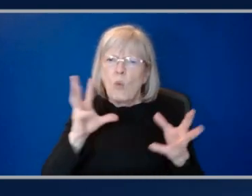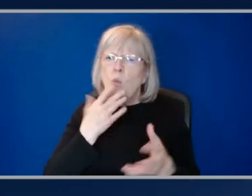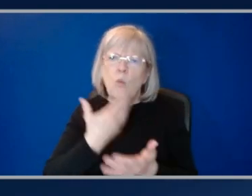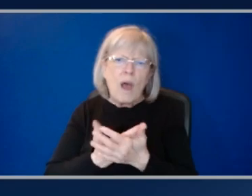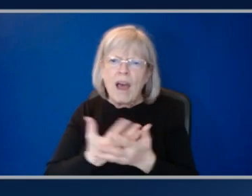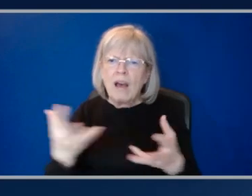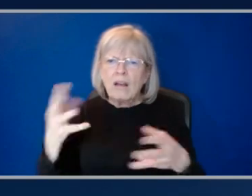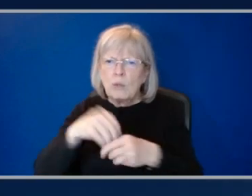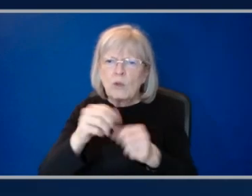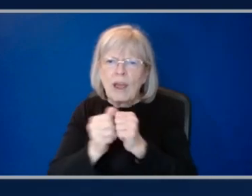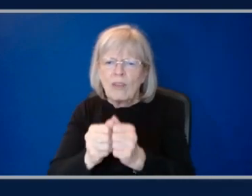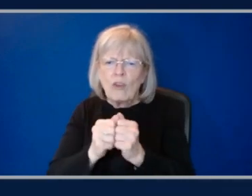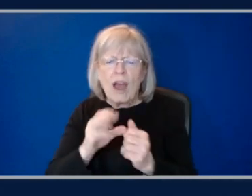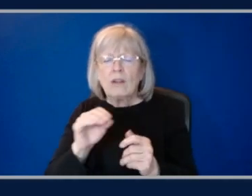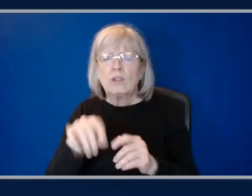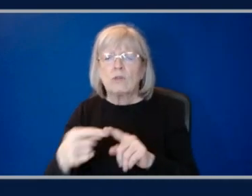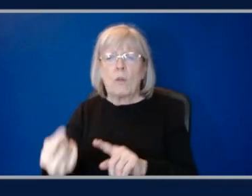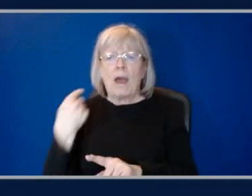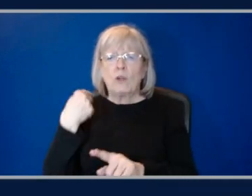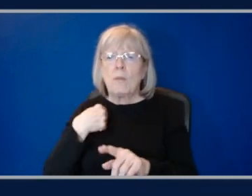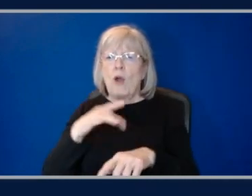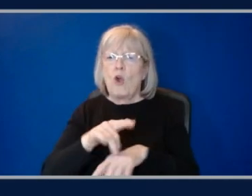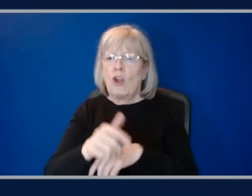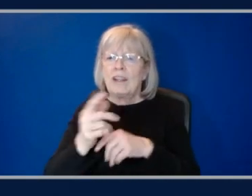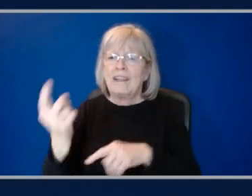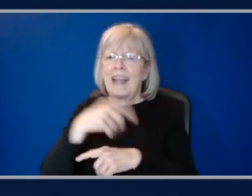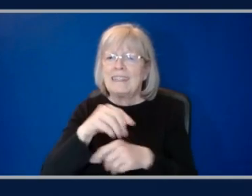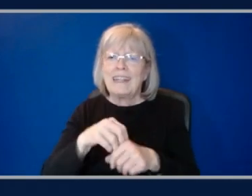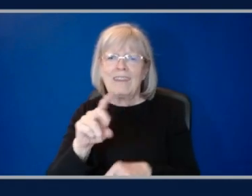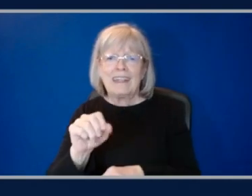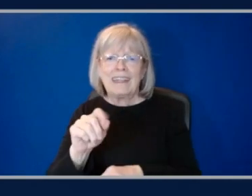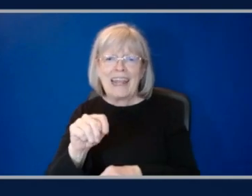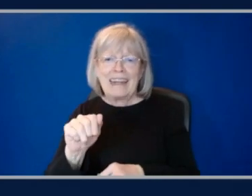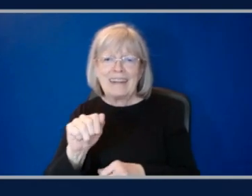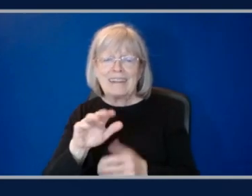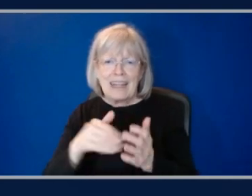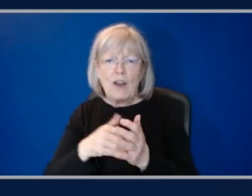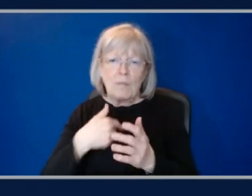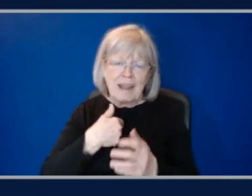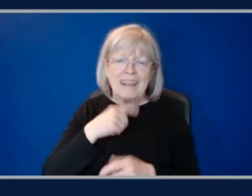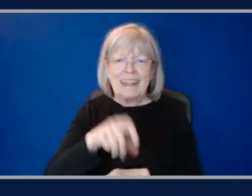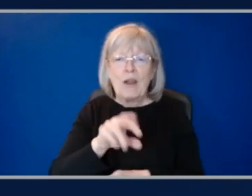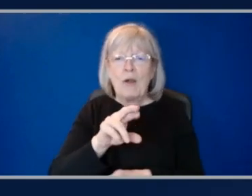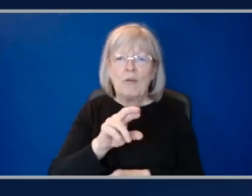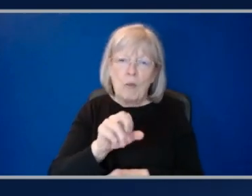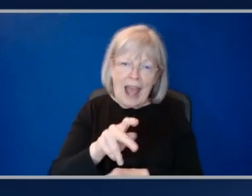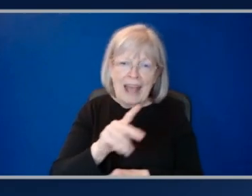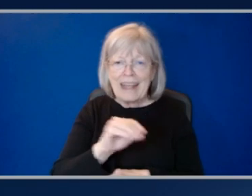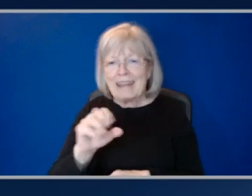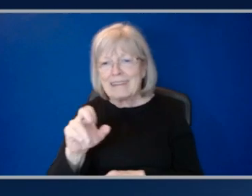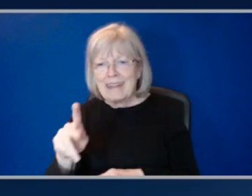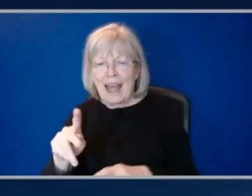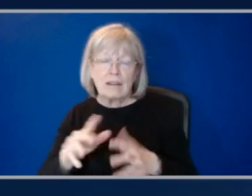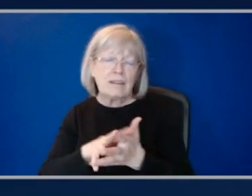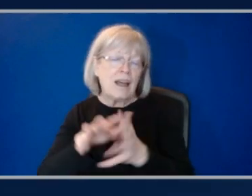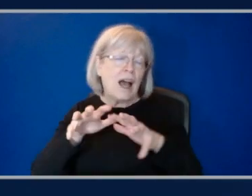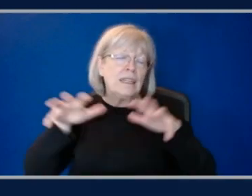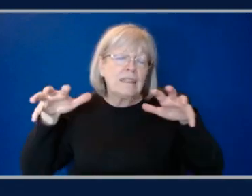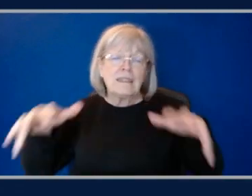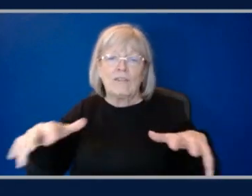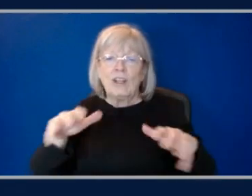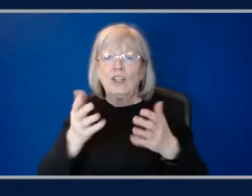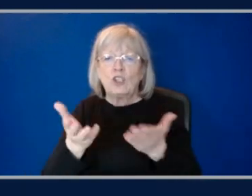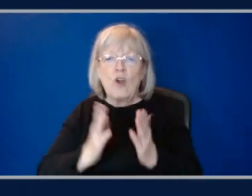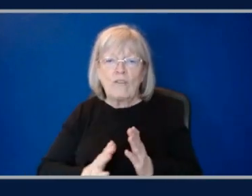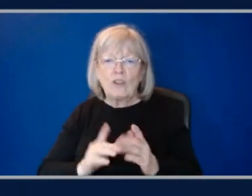my early days in the data center, my formative years, as I like to say, racking and stacking boatloads of servers across a row. It's like,